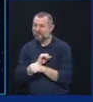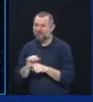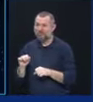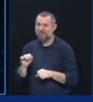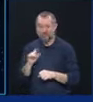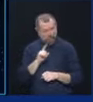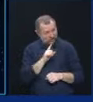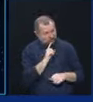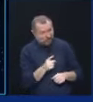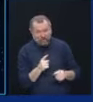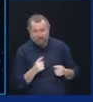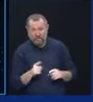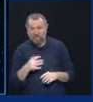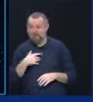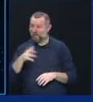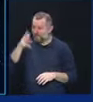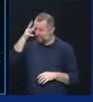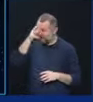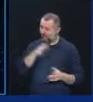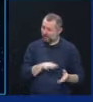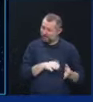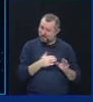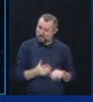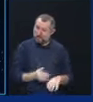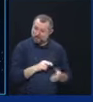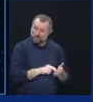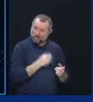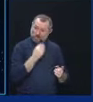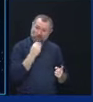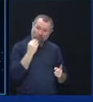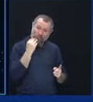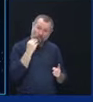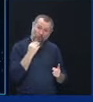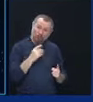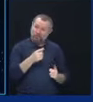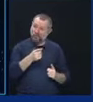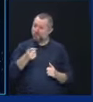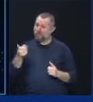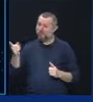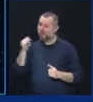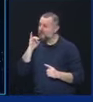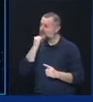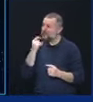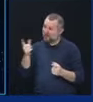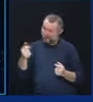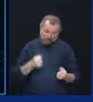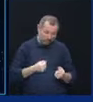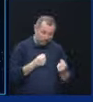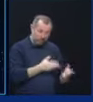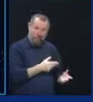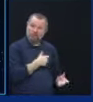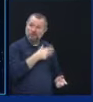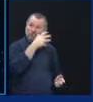father died because somebody made a mistake. I wonder if my father had to die.